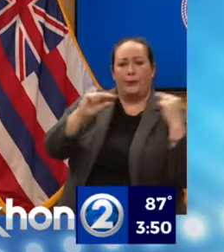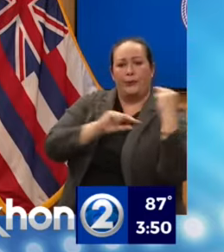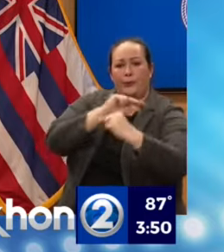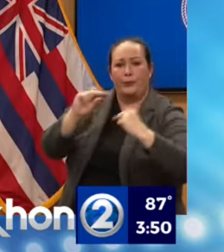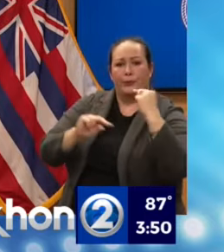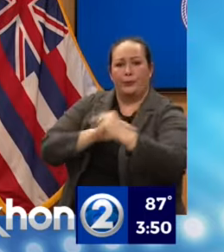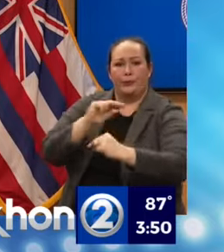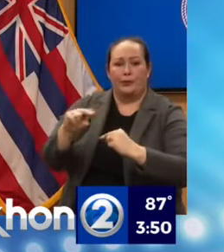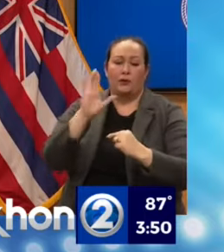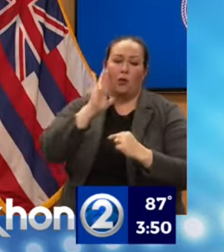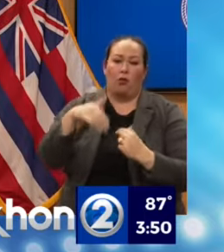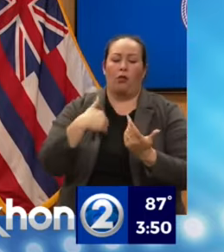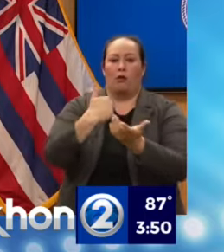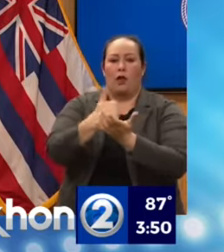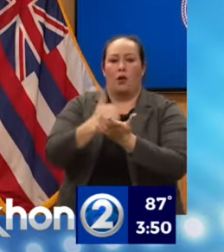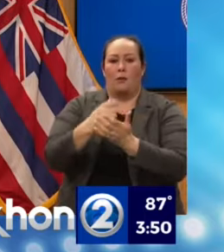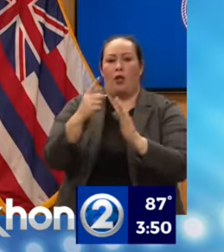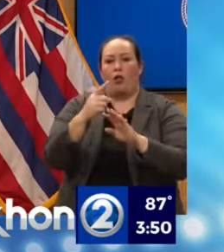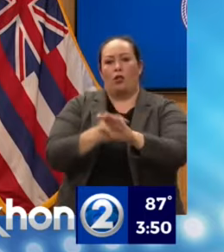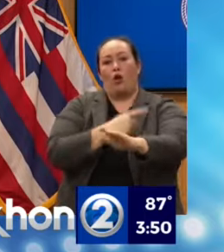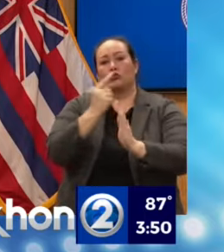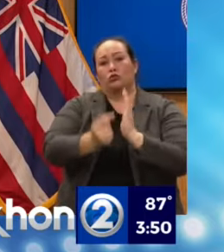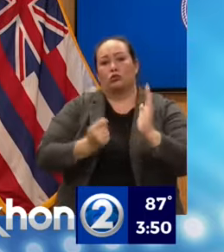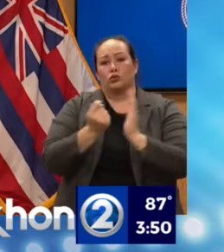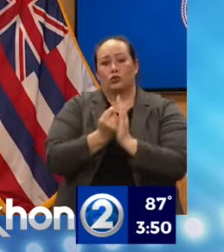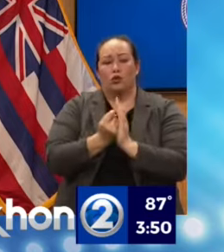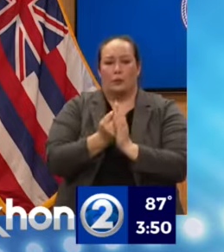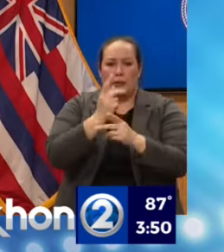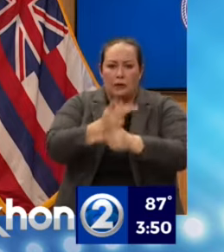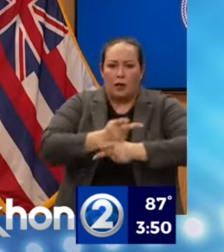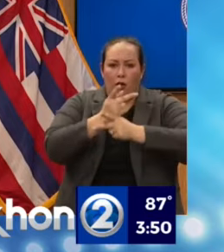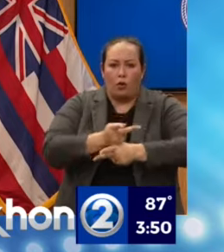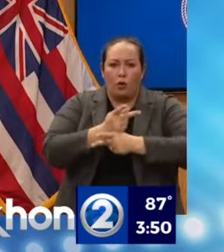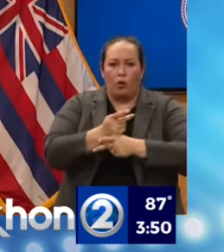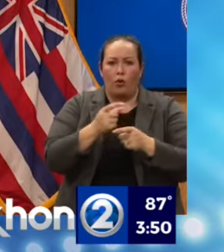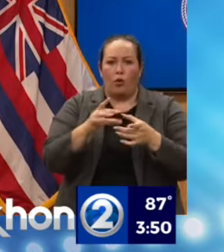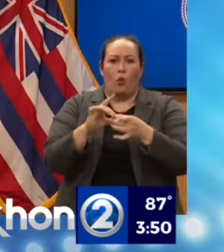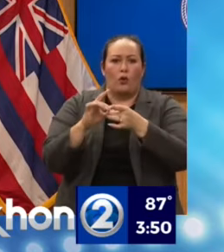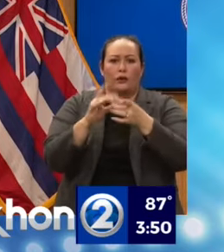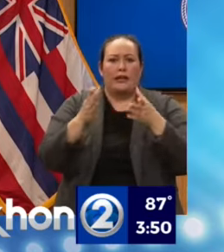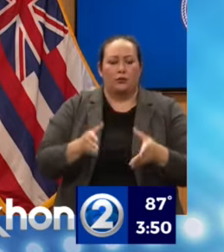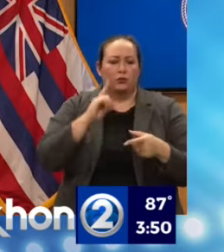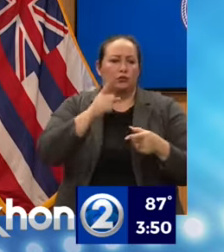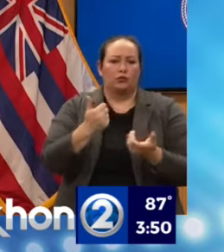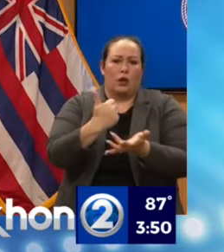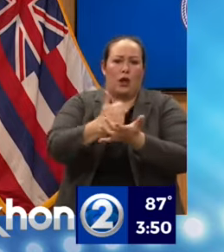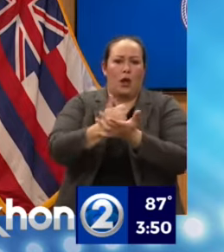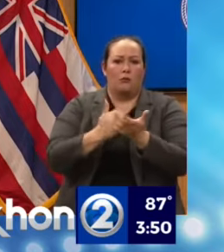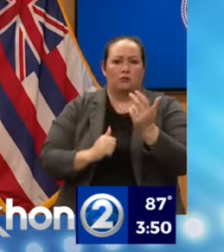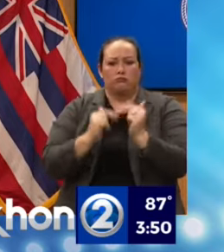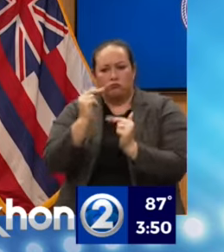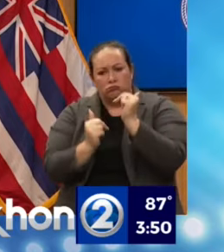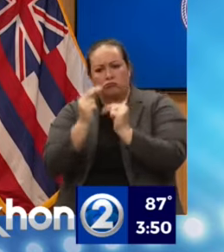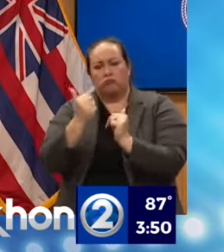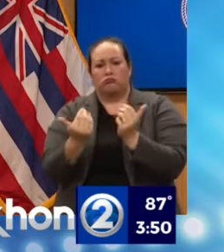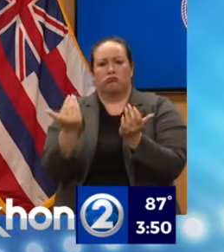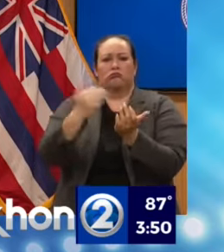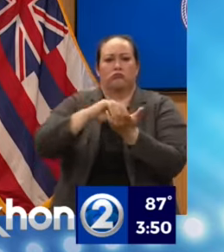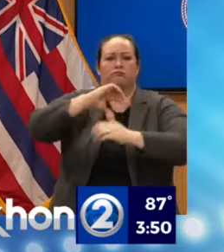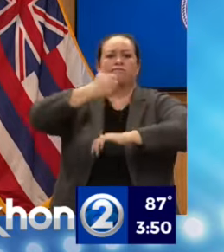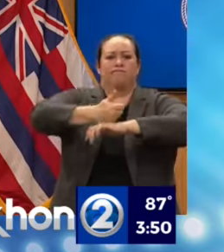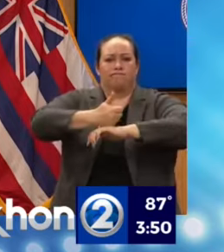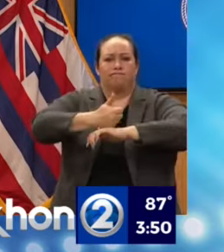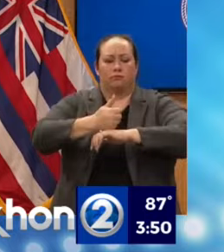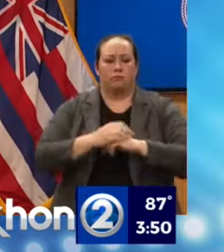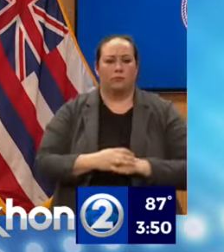coordinator here to help Maui, the state of Hawaii, to help rebuild those areas impacted.